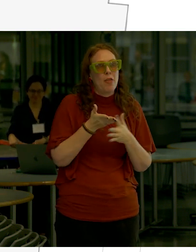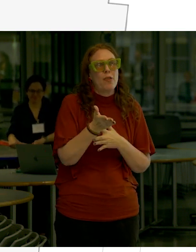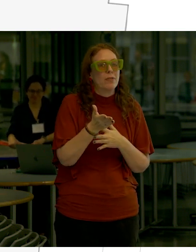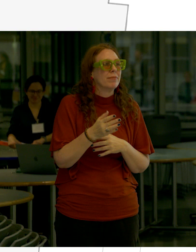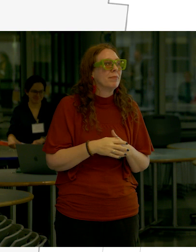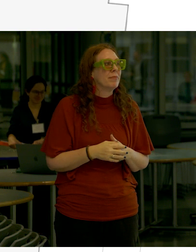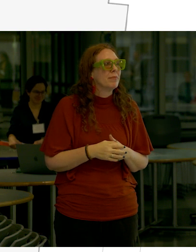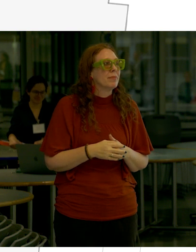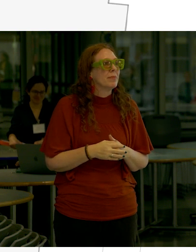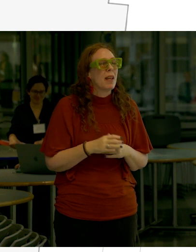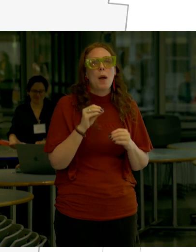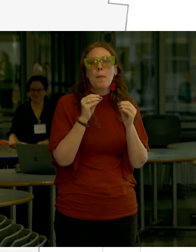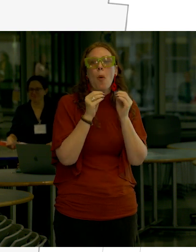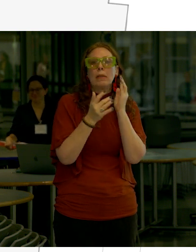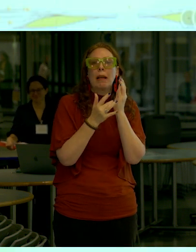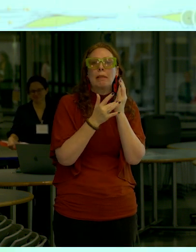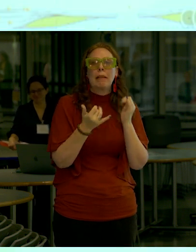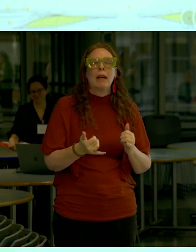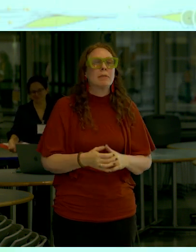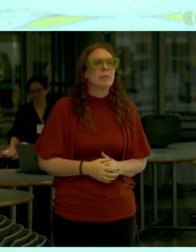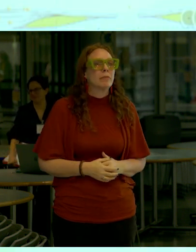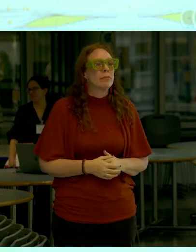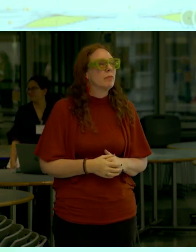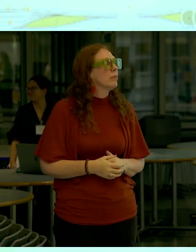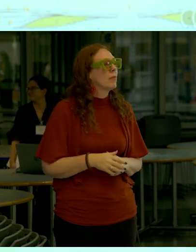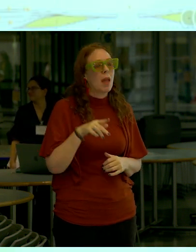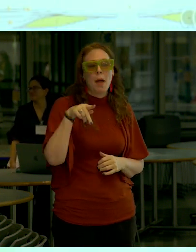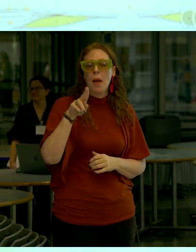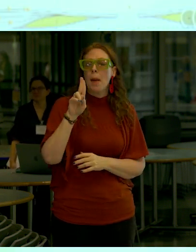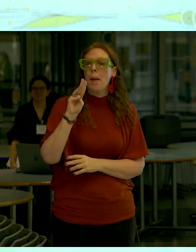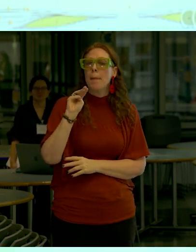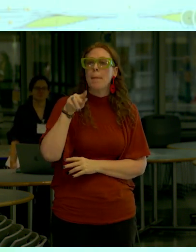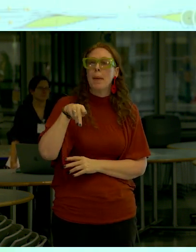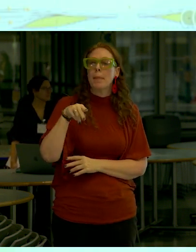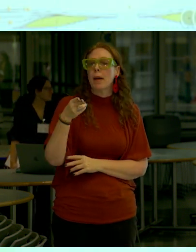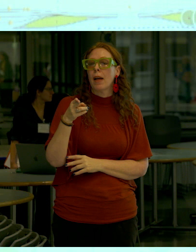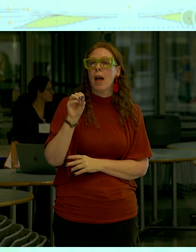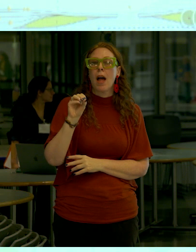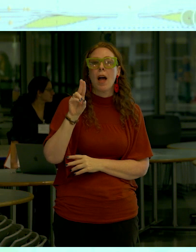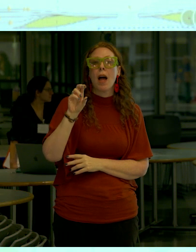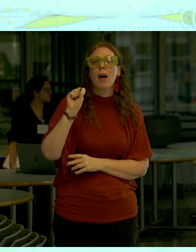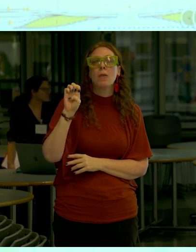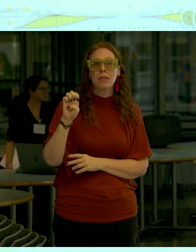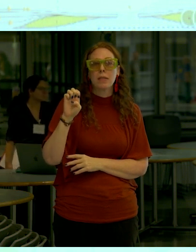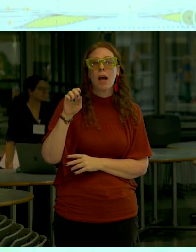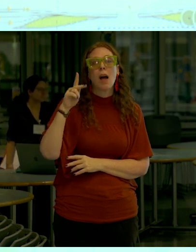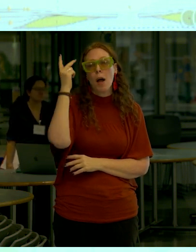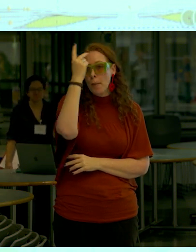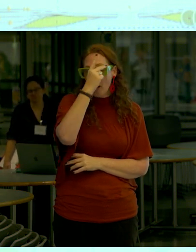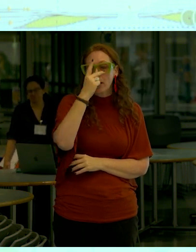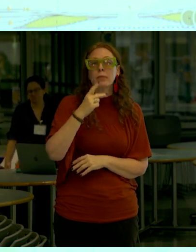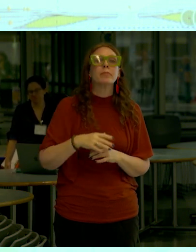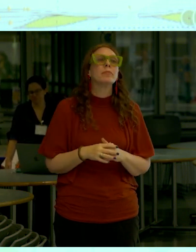this gets a little more technical here so Pump House Park is in some ways defined